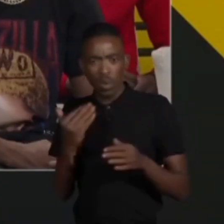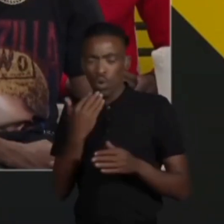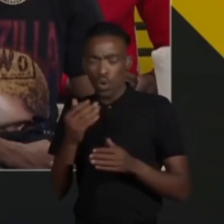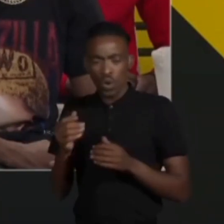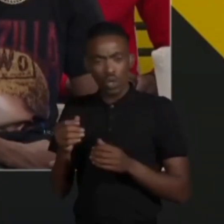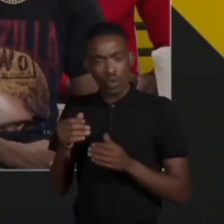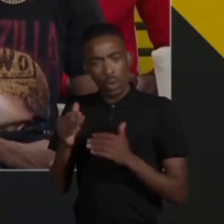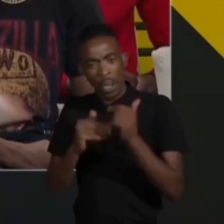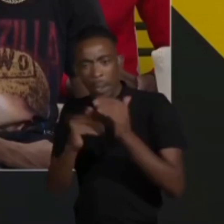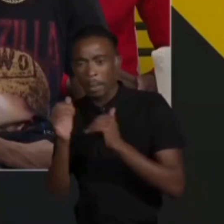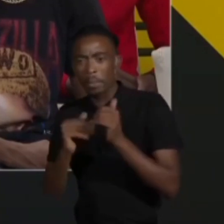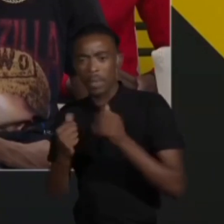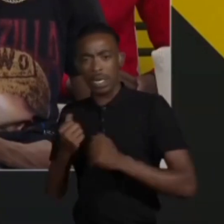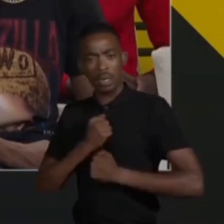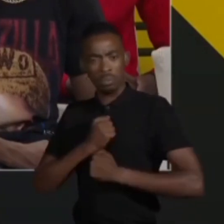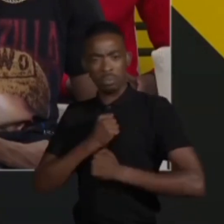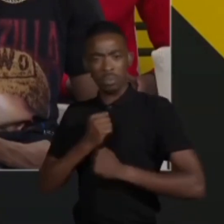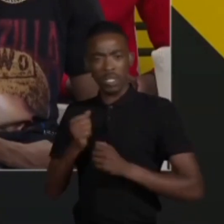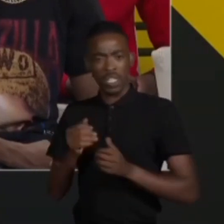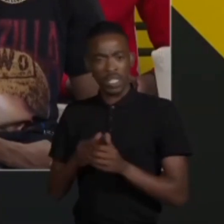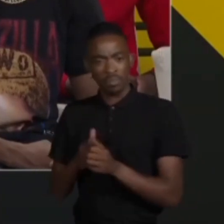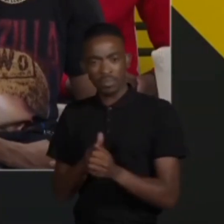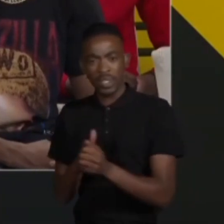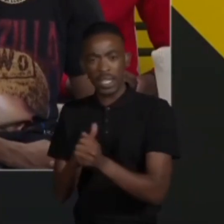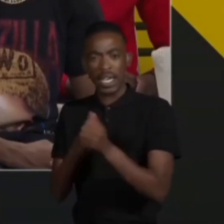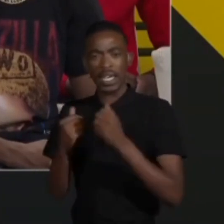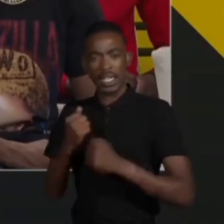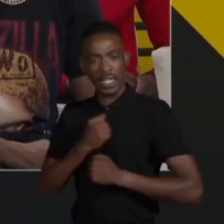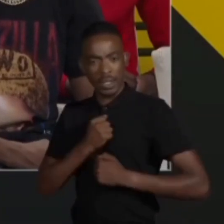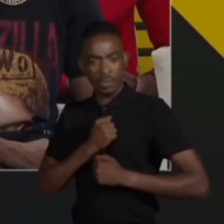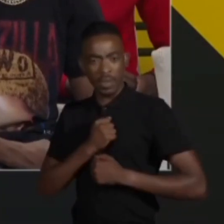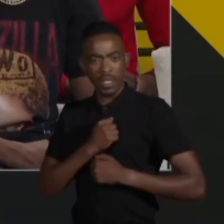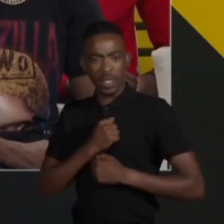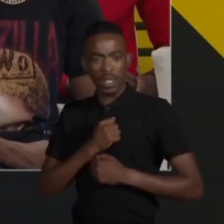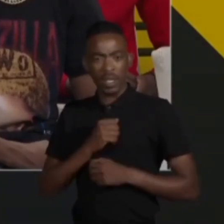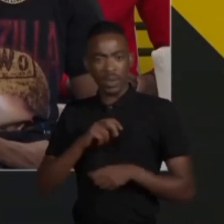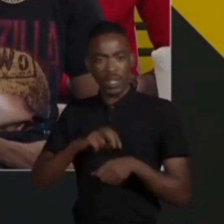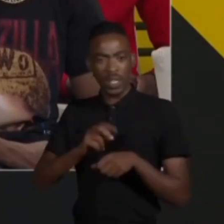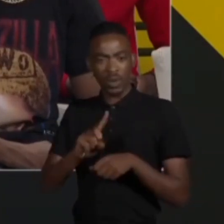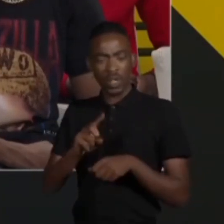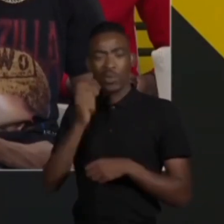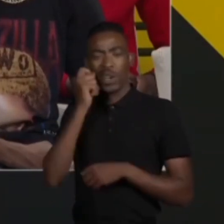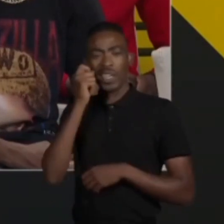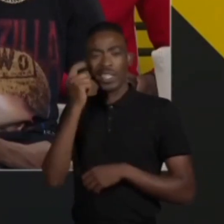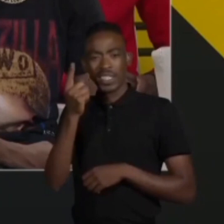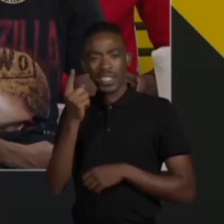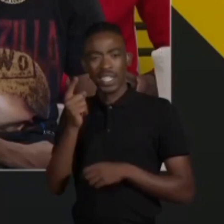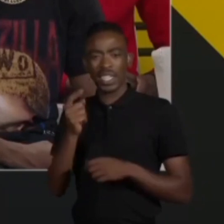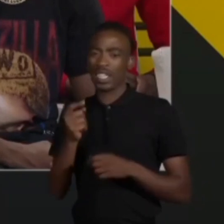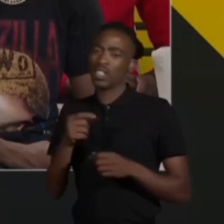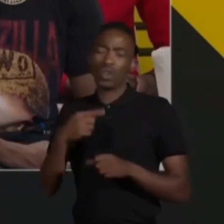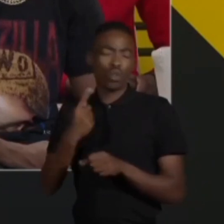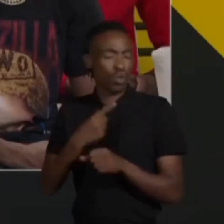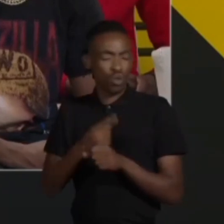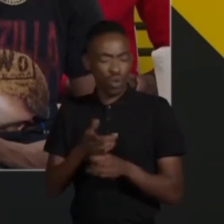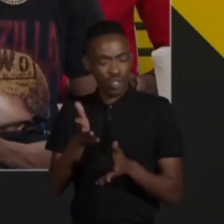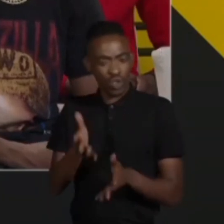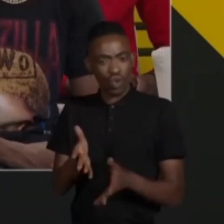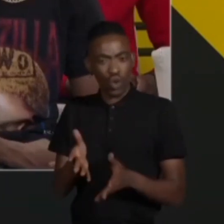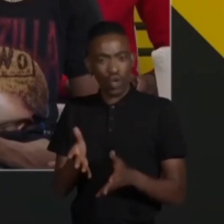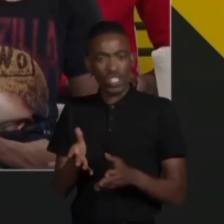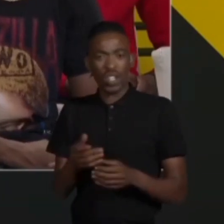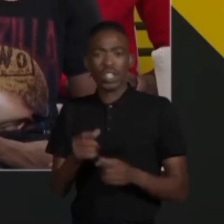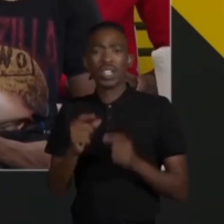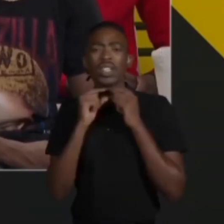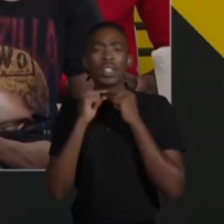me build within me the characteristics i have today and so we need to understand that it's not the other way around it's not i'm a preacher's